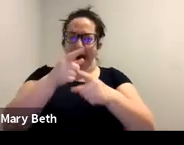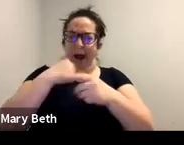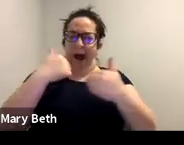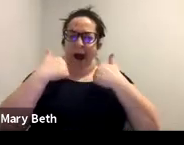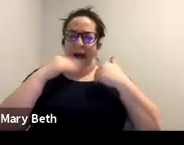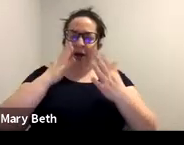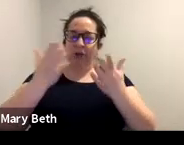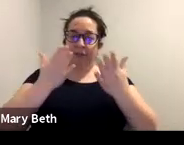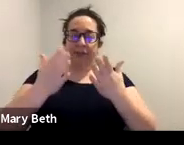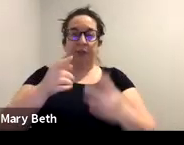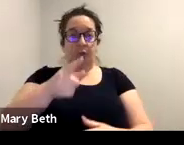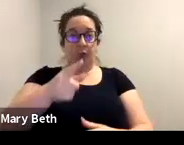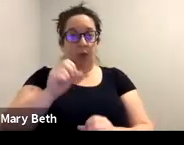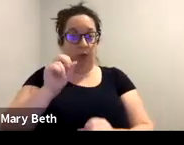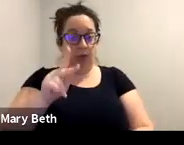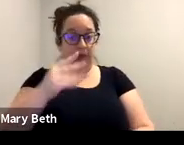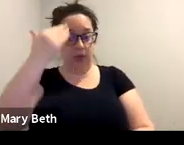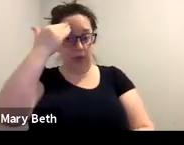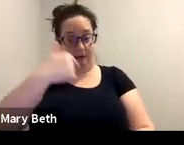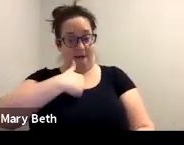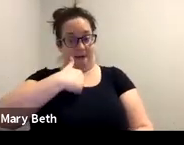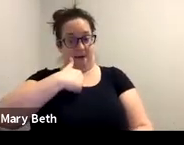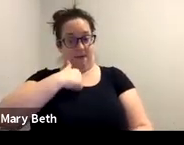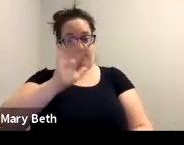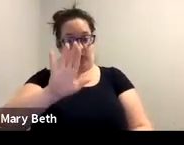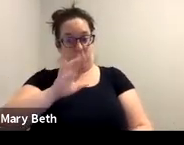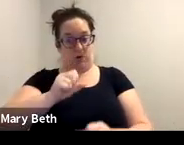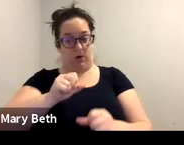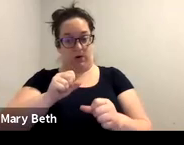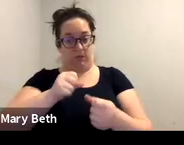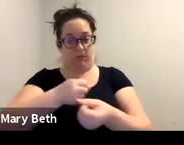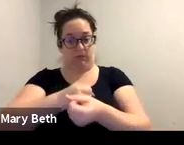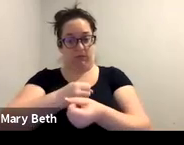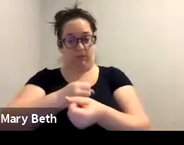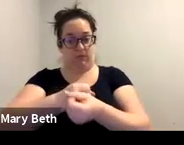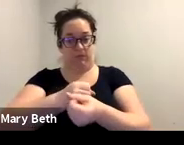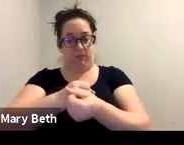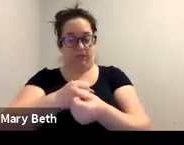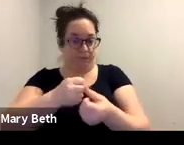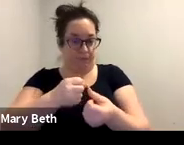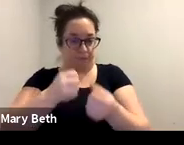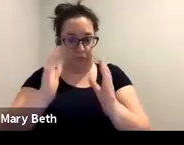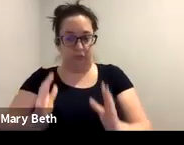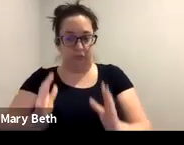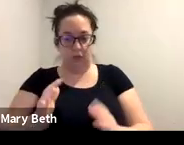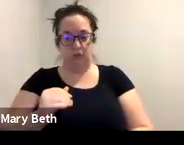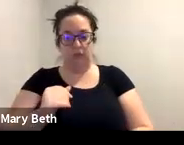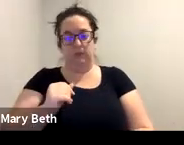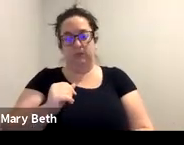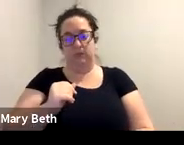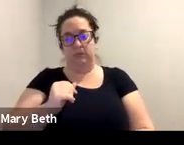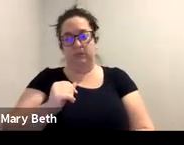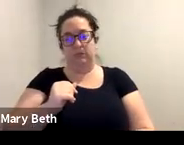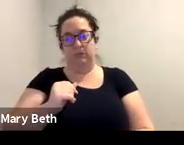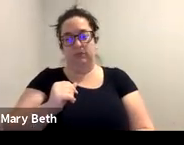knowing that I'm your advocate? Um, and to make sure that they understand there can be potential consequences.